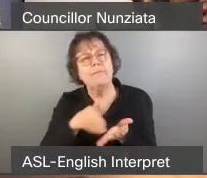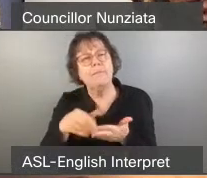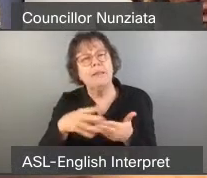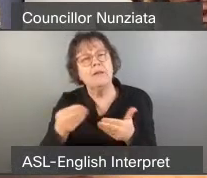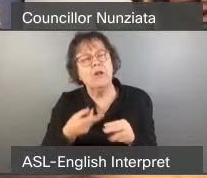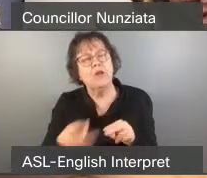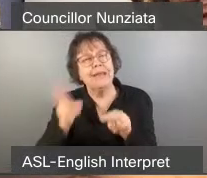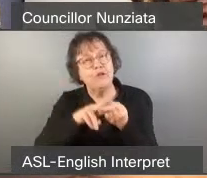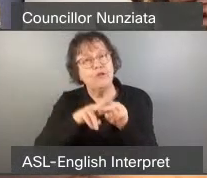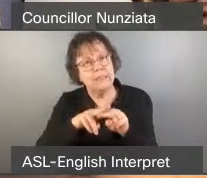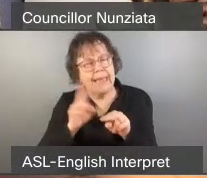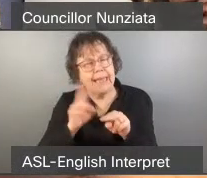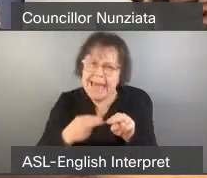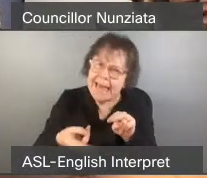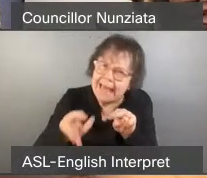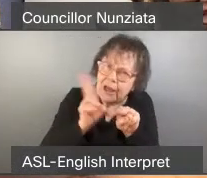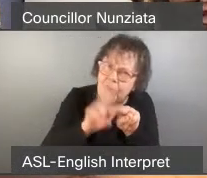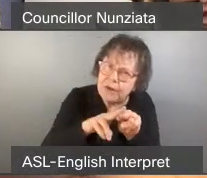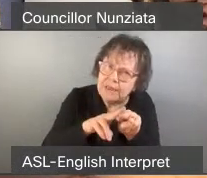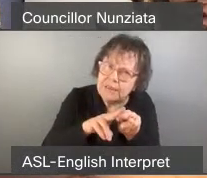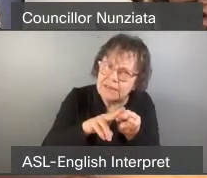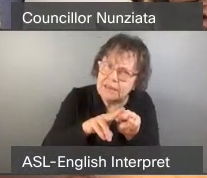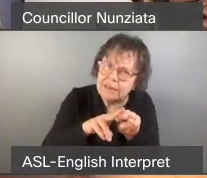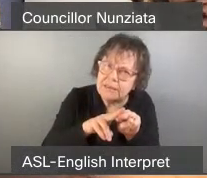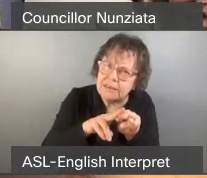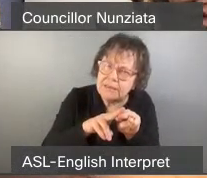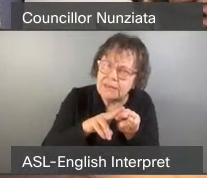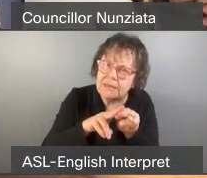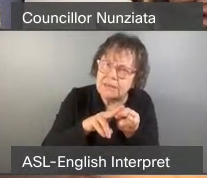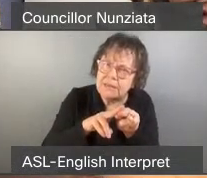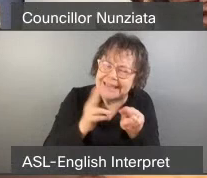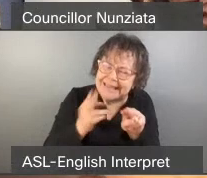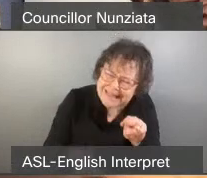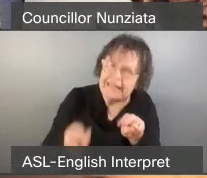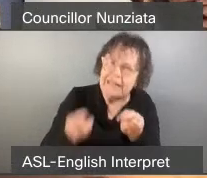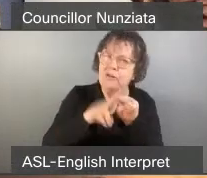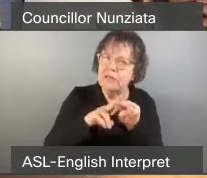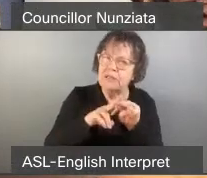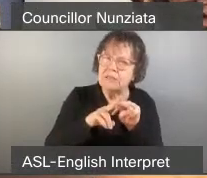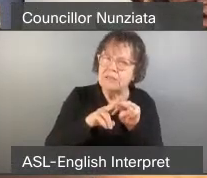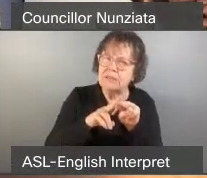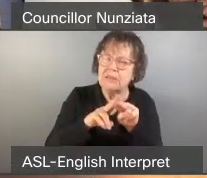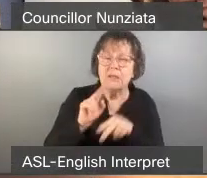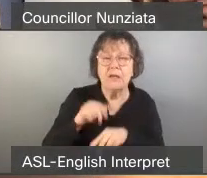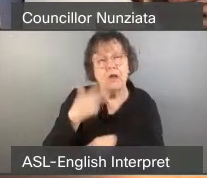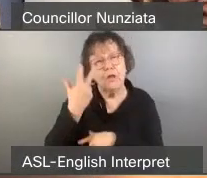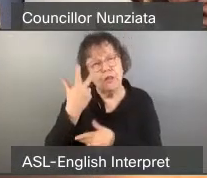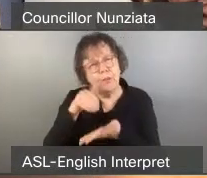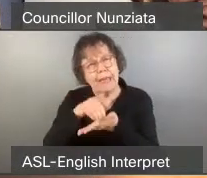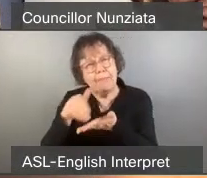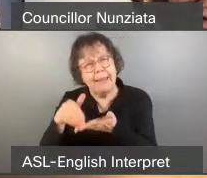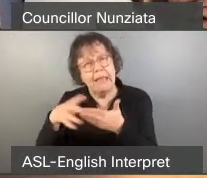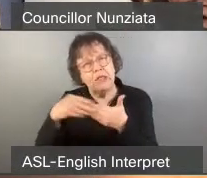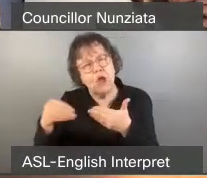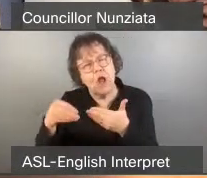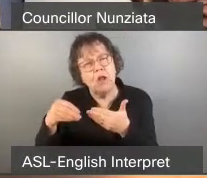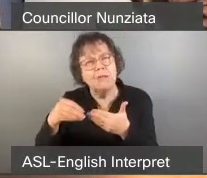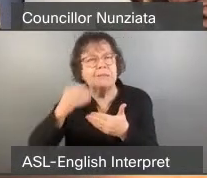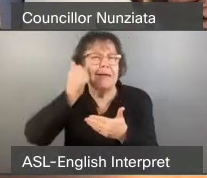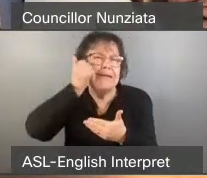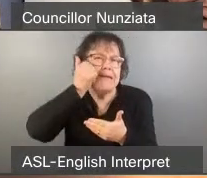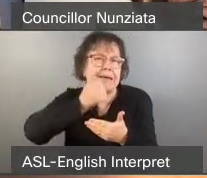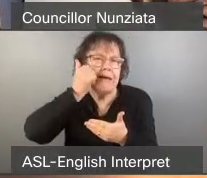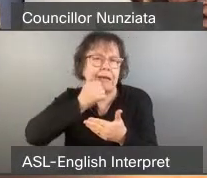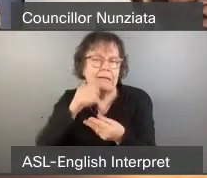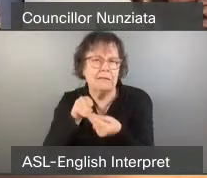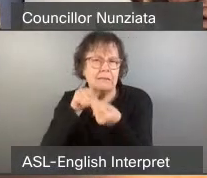An increase over $1.2 billion. Over $3 million per day is spent on policing in